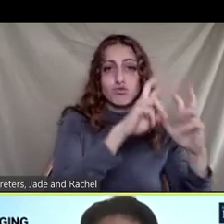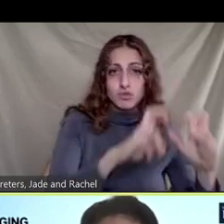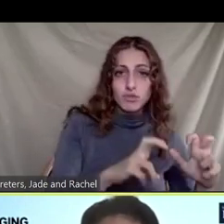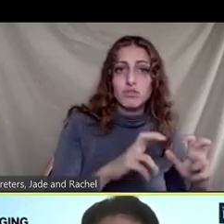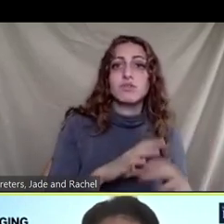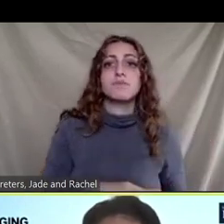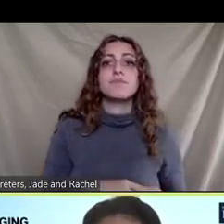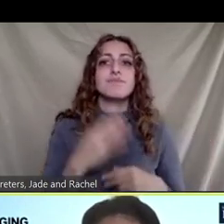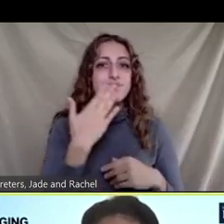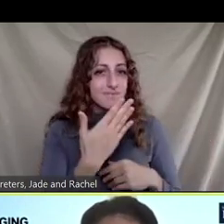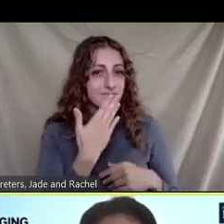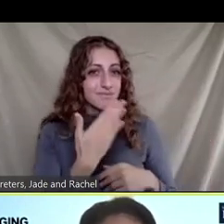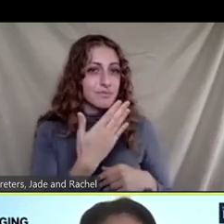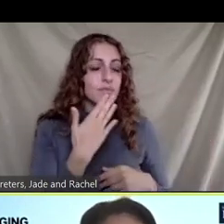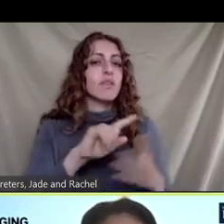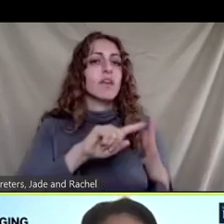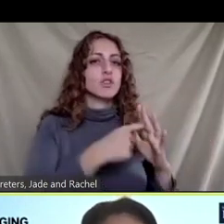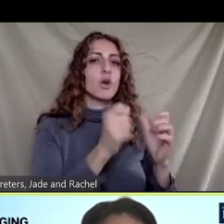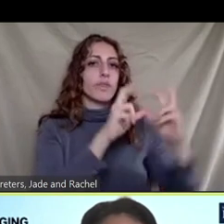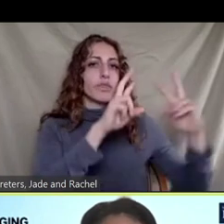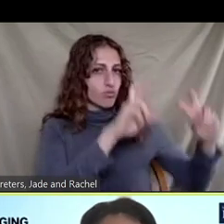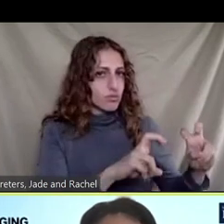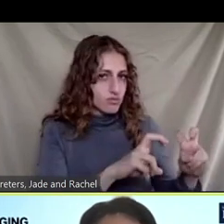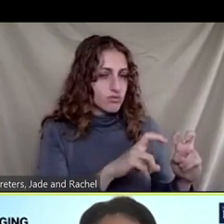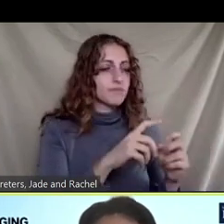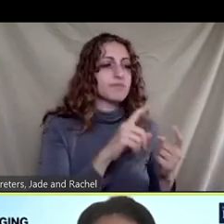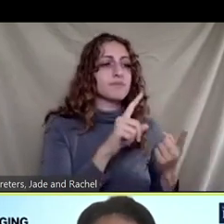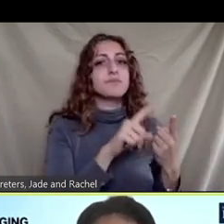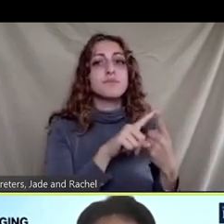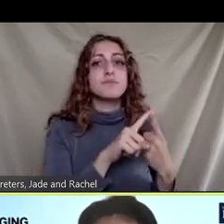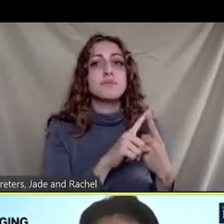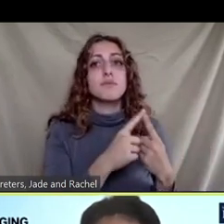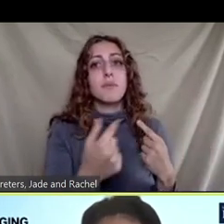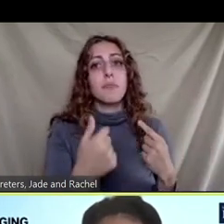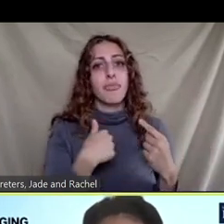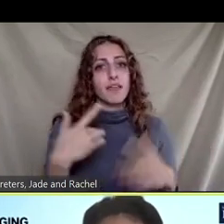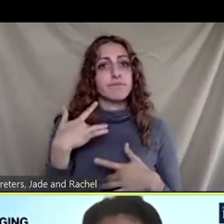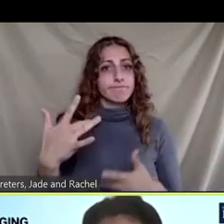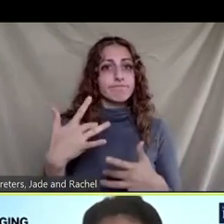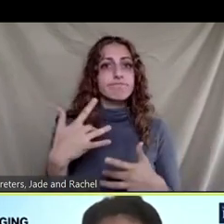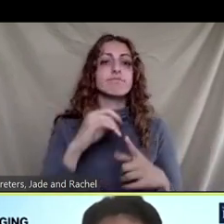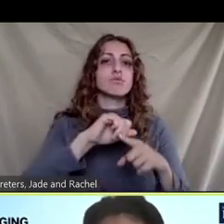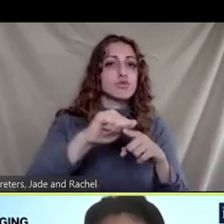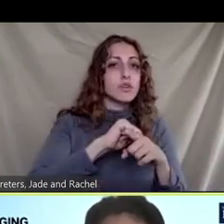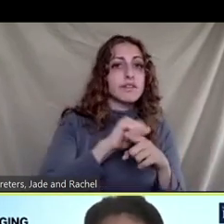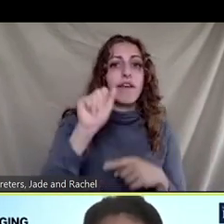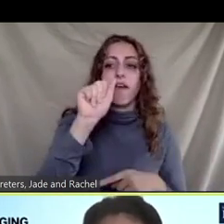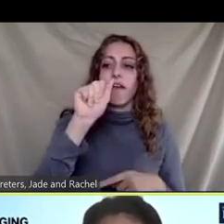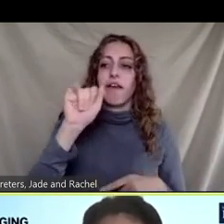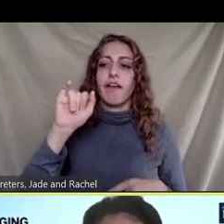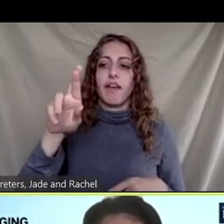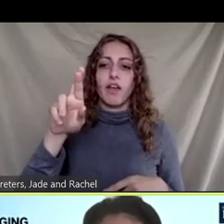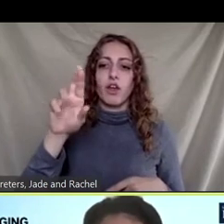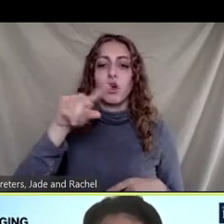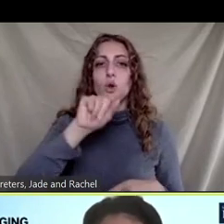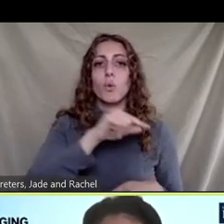i'll start with research um so i am traditionally trained in air quality modeling which is a very